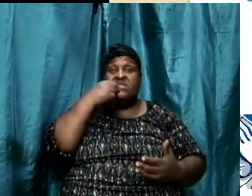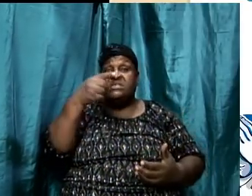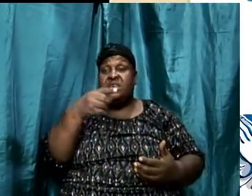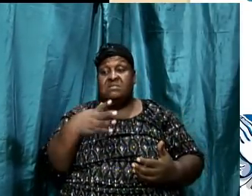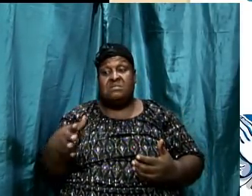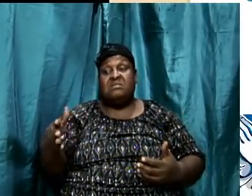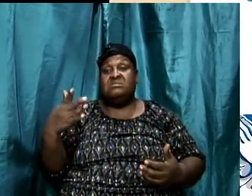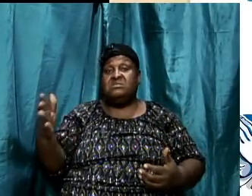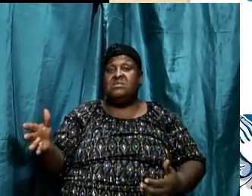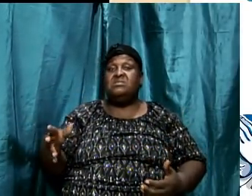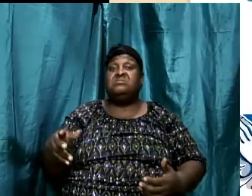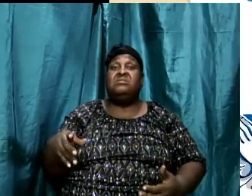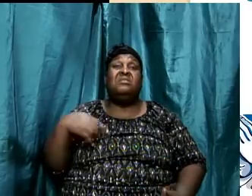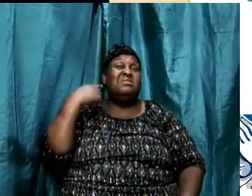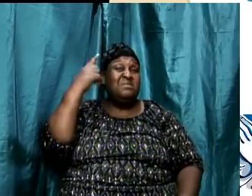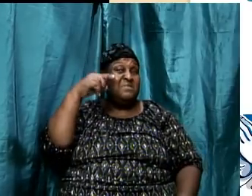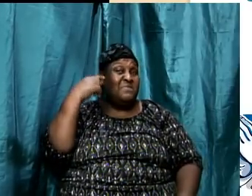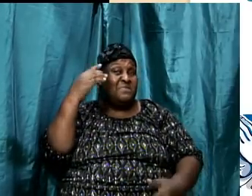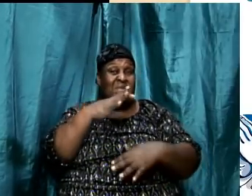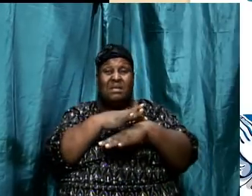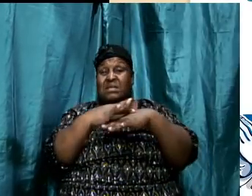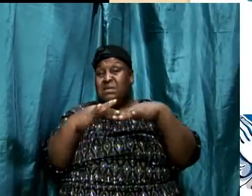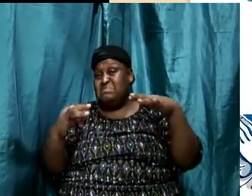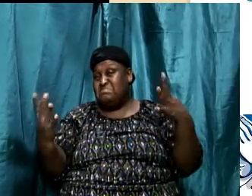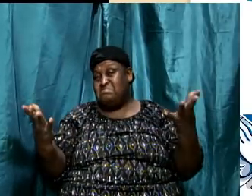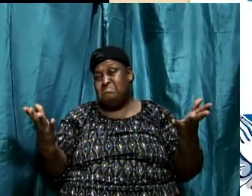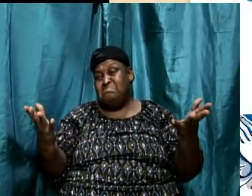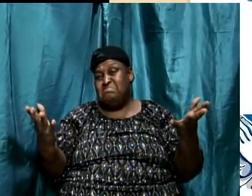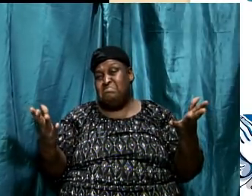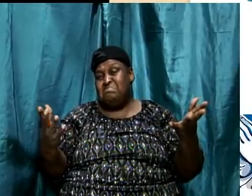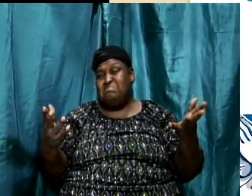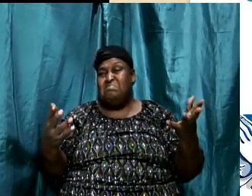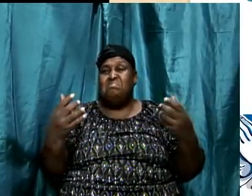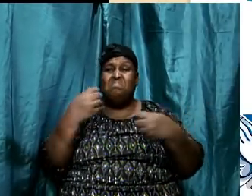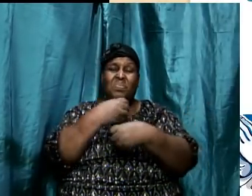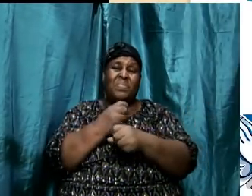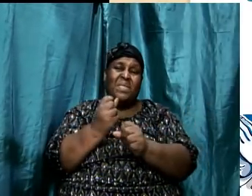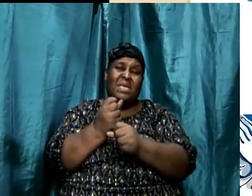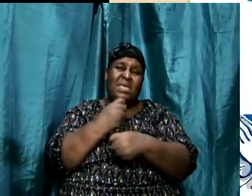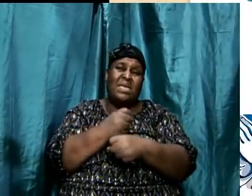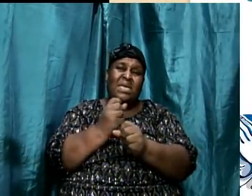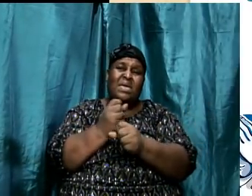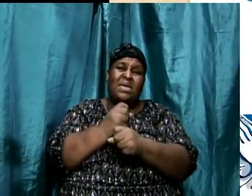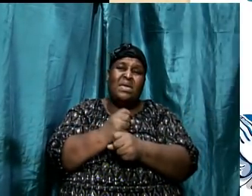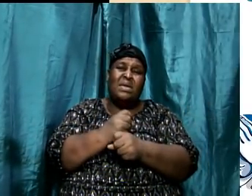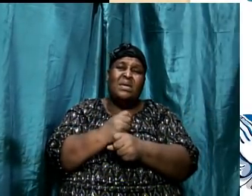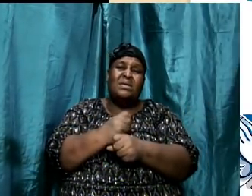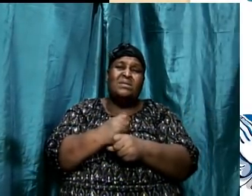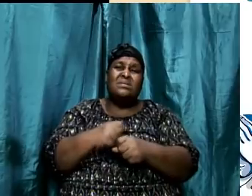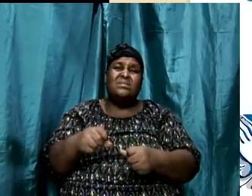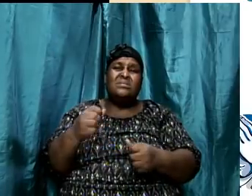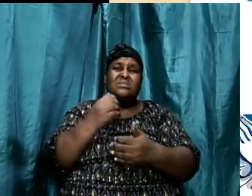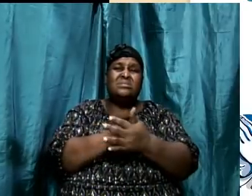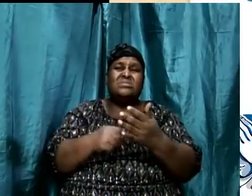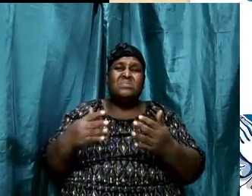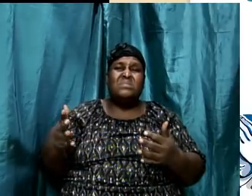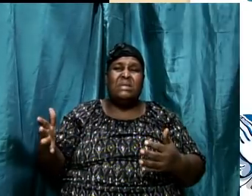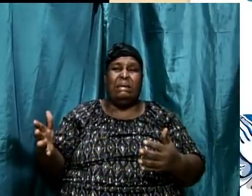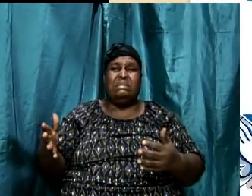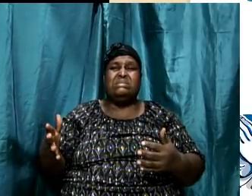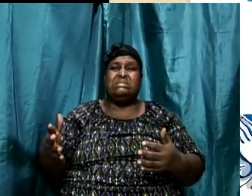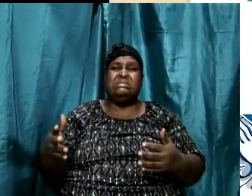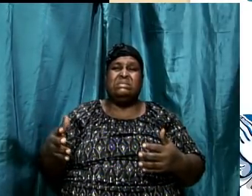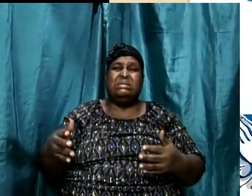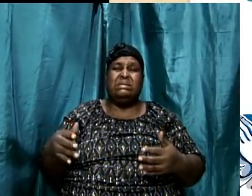The second thing, using man wisdom, he pursued courses that would not result in good end for man. So look at some things that